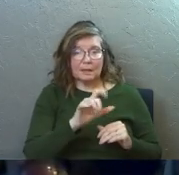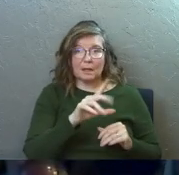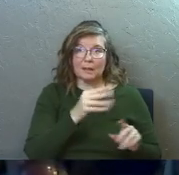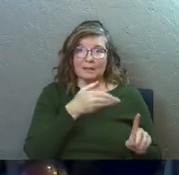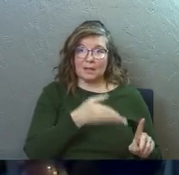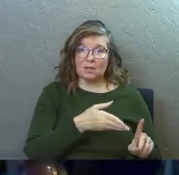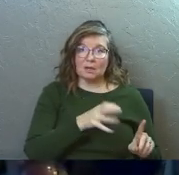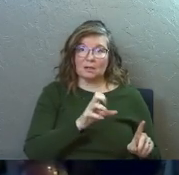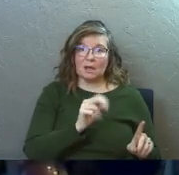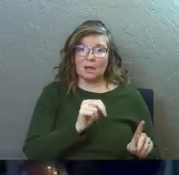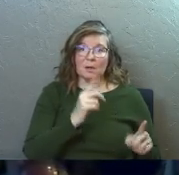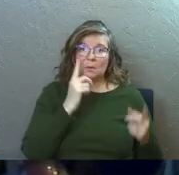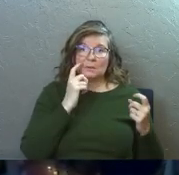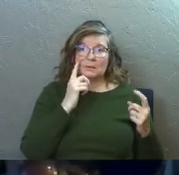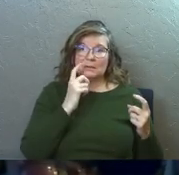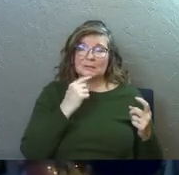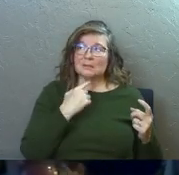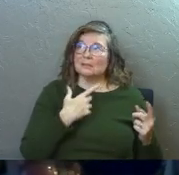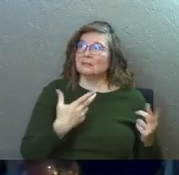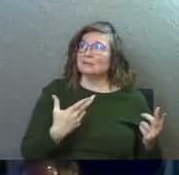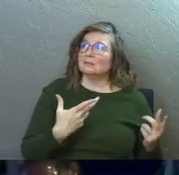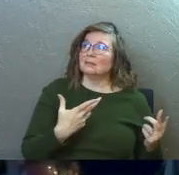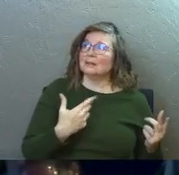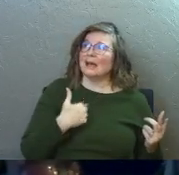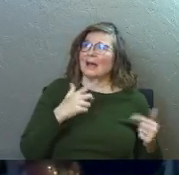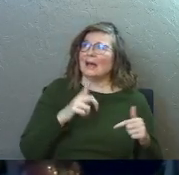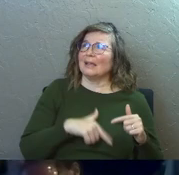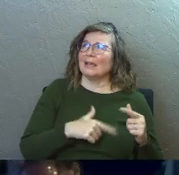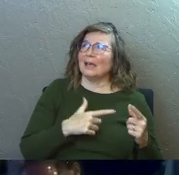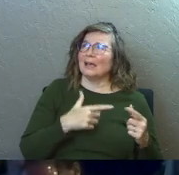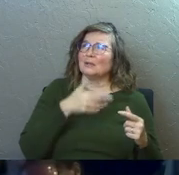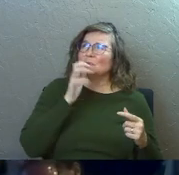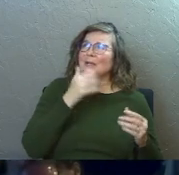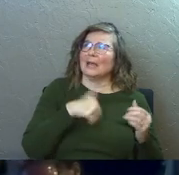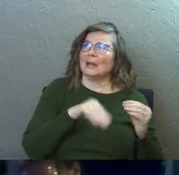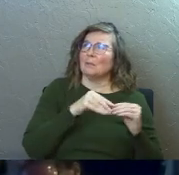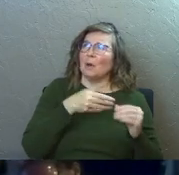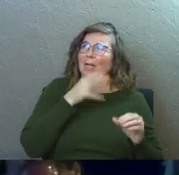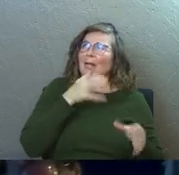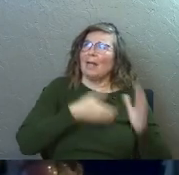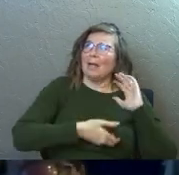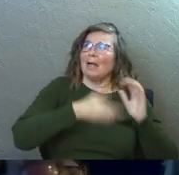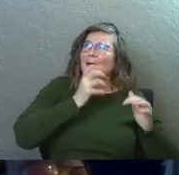Colin's in there. And Colin, just with tears in his eyes, turns to Reed and he goes, I can't dwink no more.